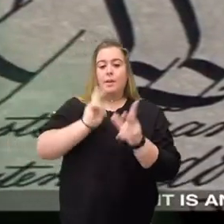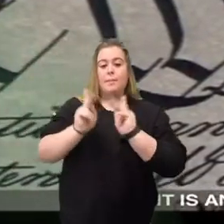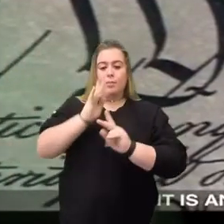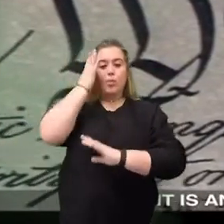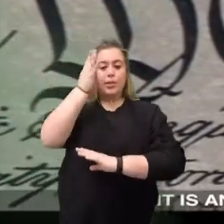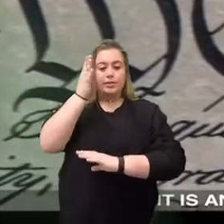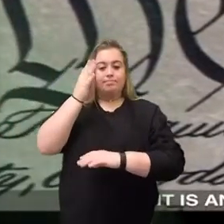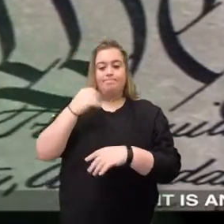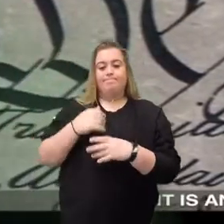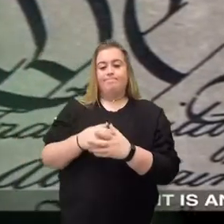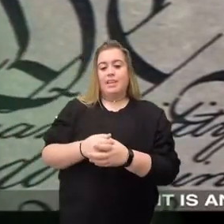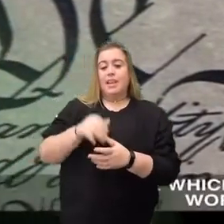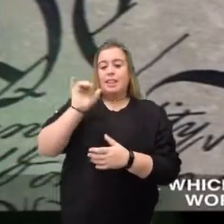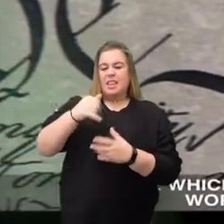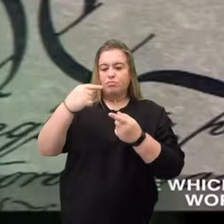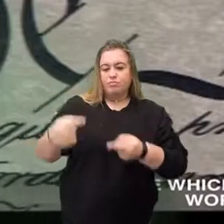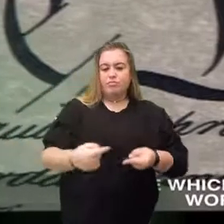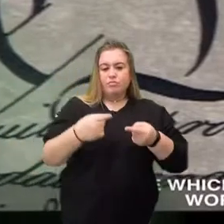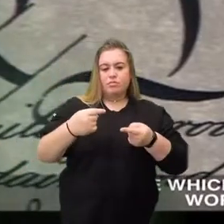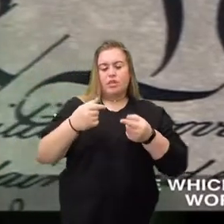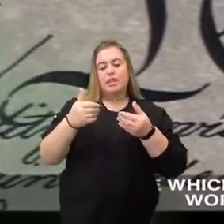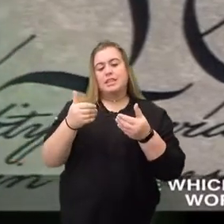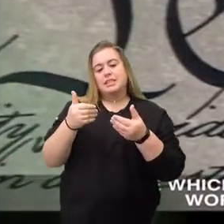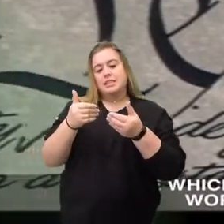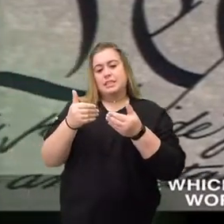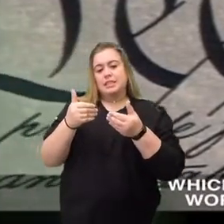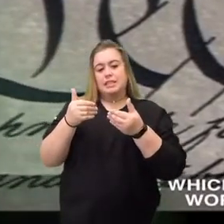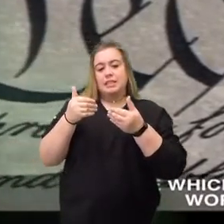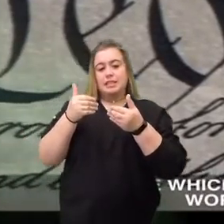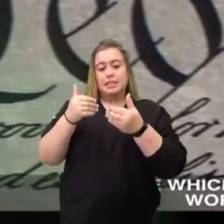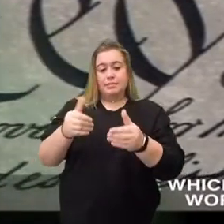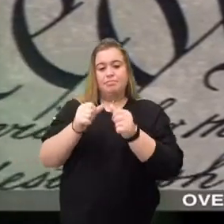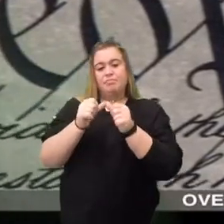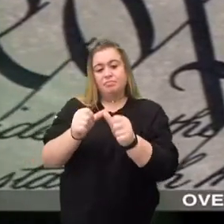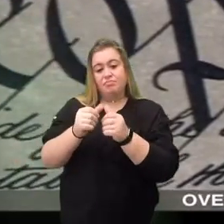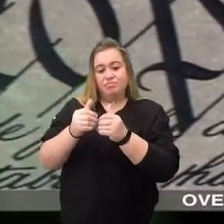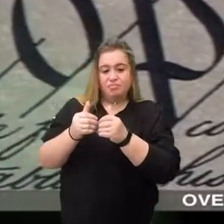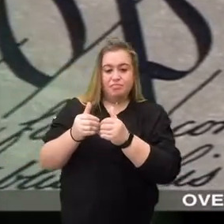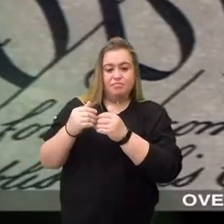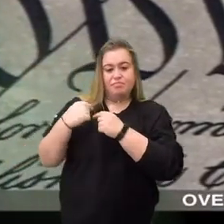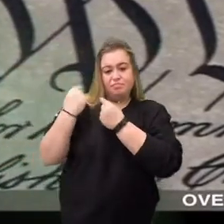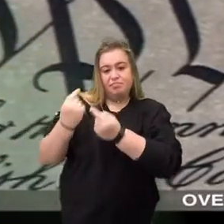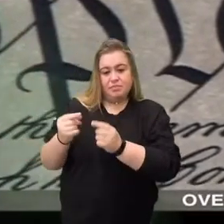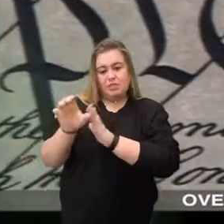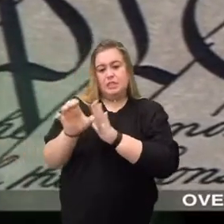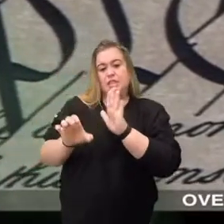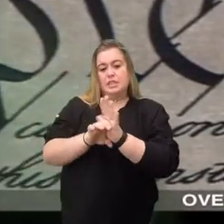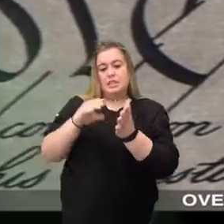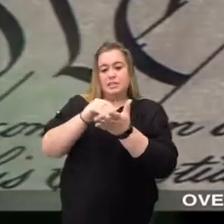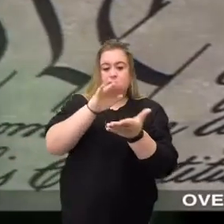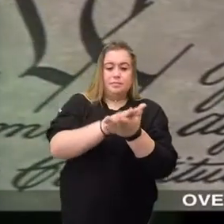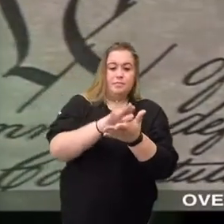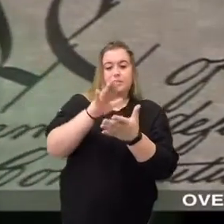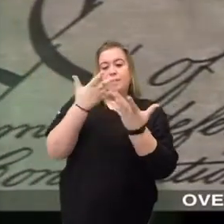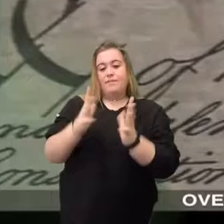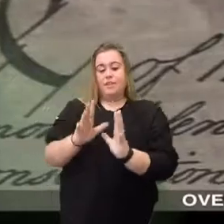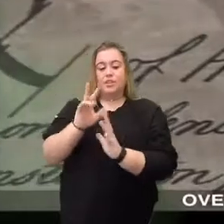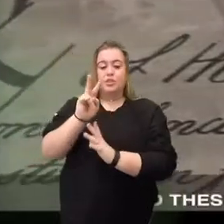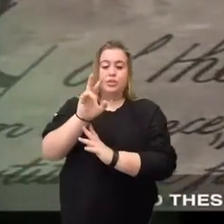It is an ongoing struggle, one which began as soon as the words were written over two centuries ago.